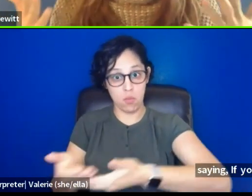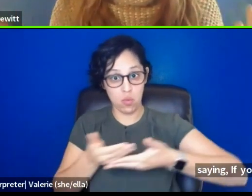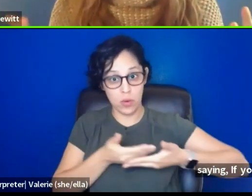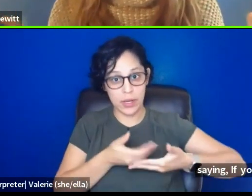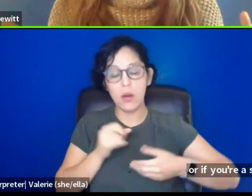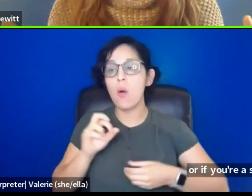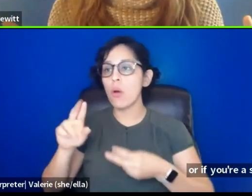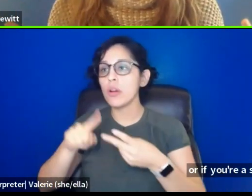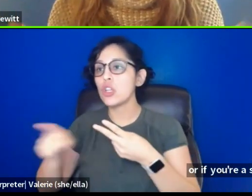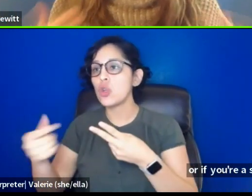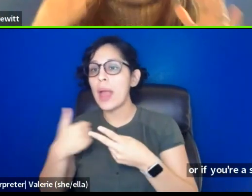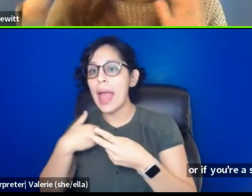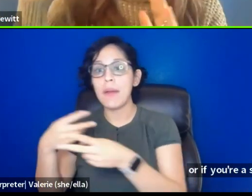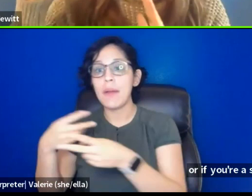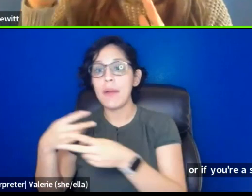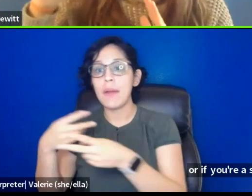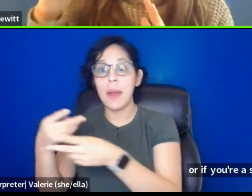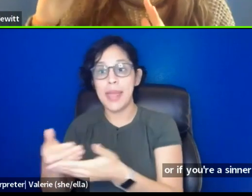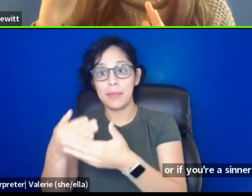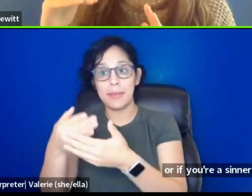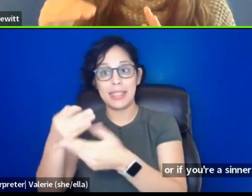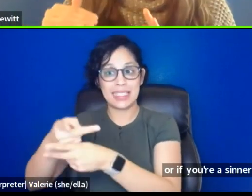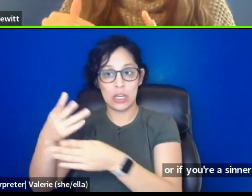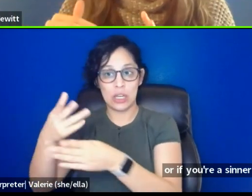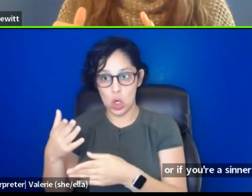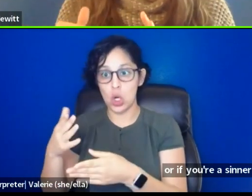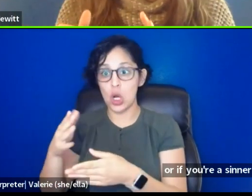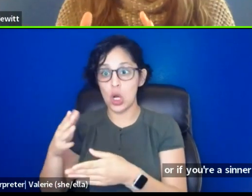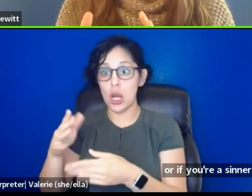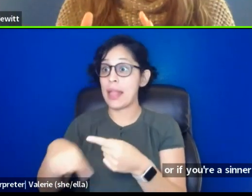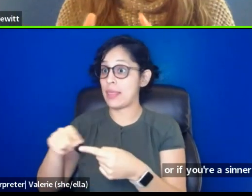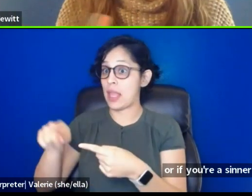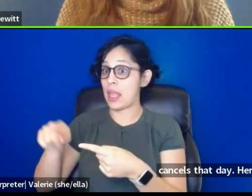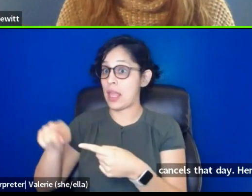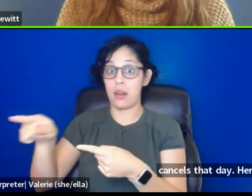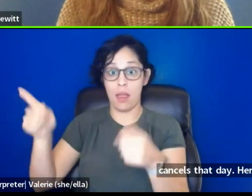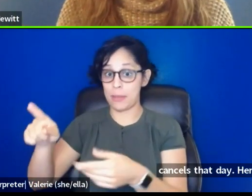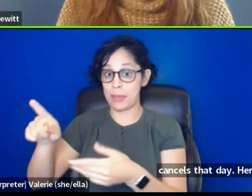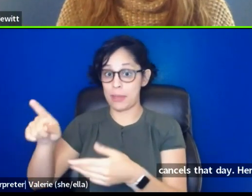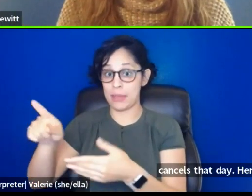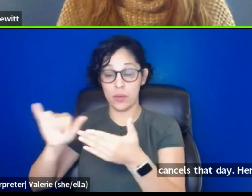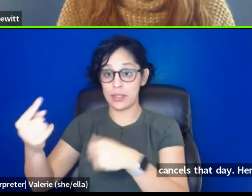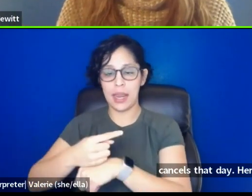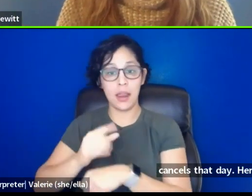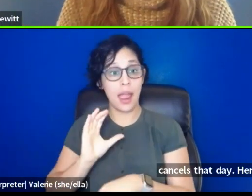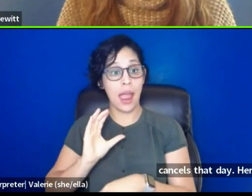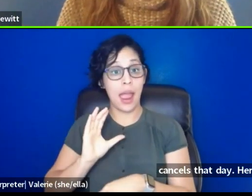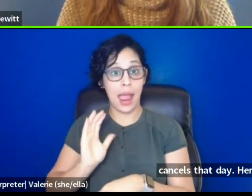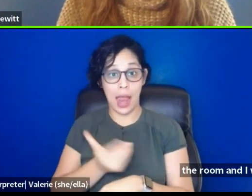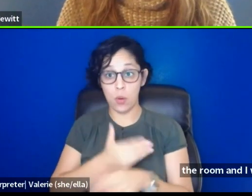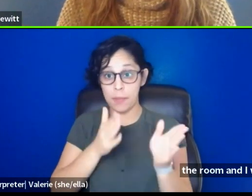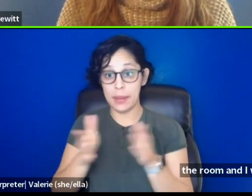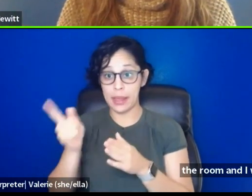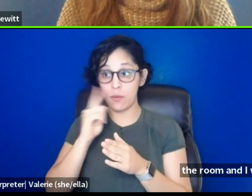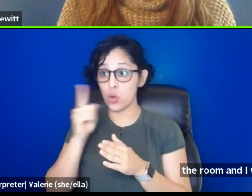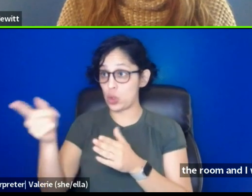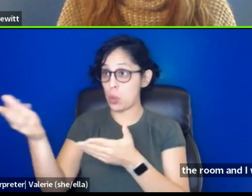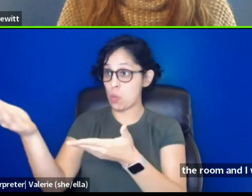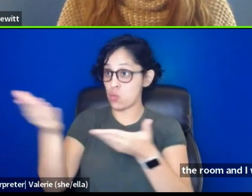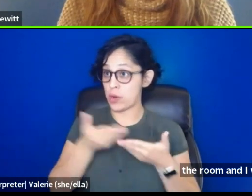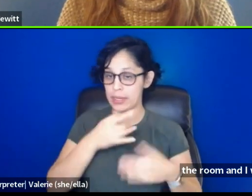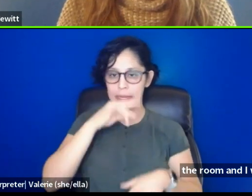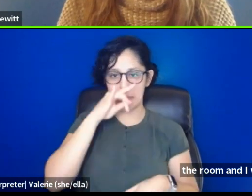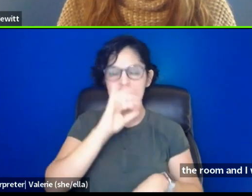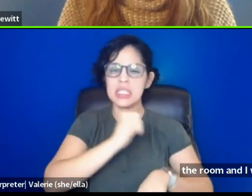pay for cancels that day, here's our plan for having kids in the room. And I would just like create a designated space